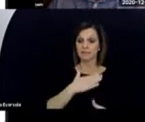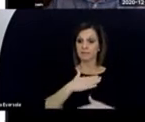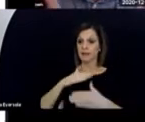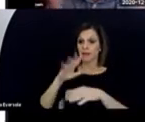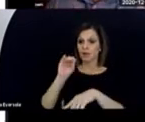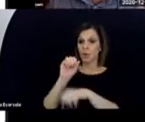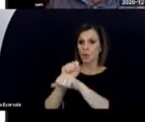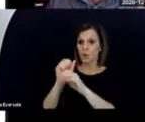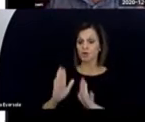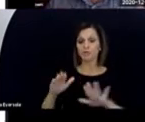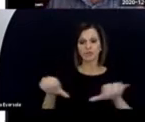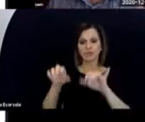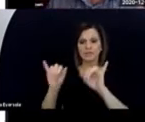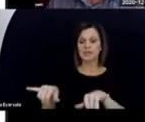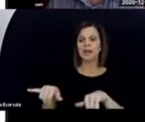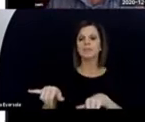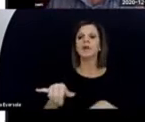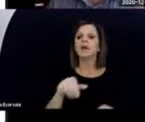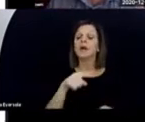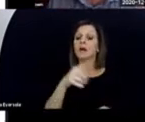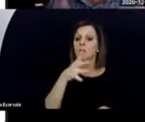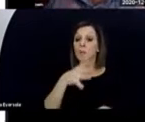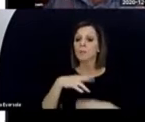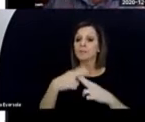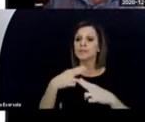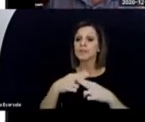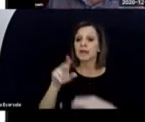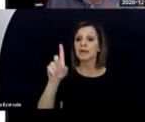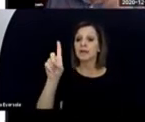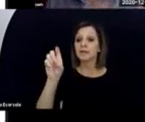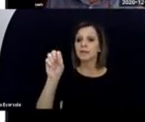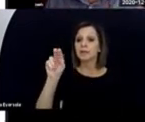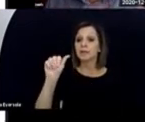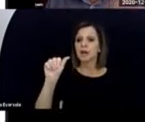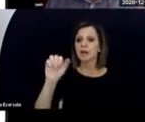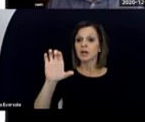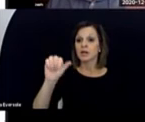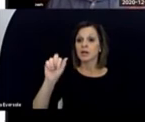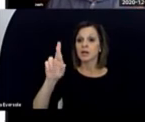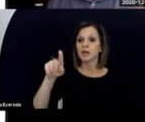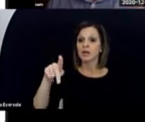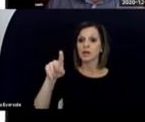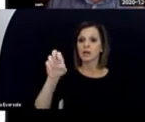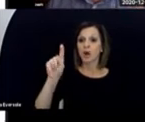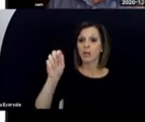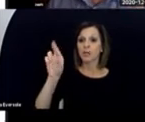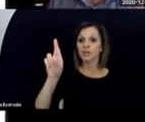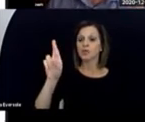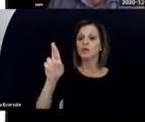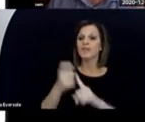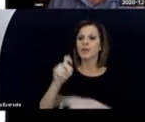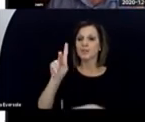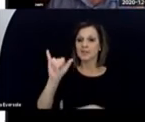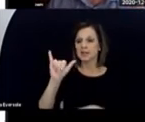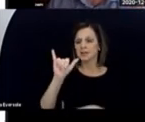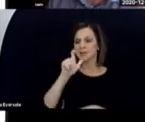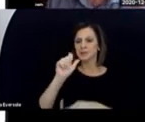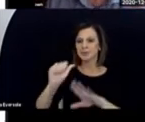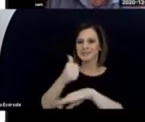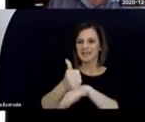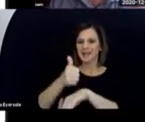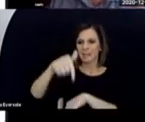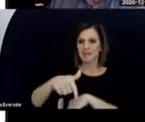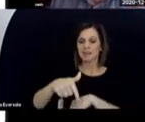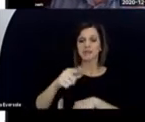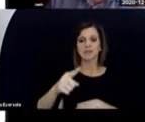from Kentucky, who set this up. She gave us in California a wonderful webinar a month